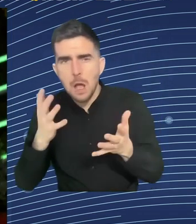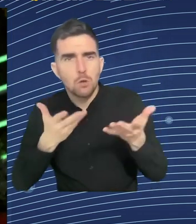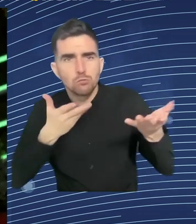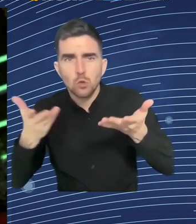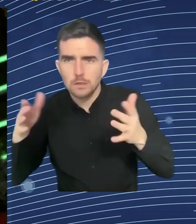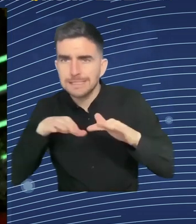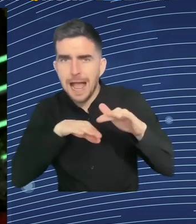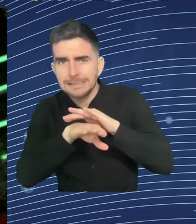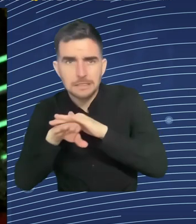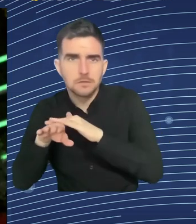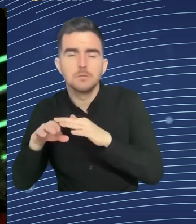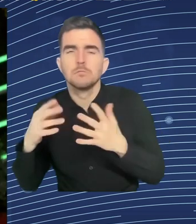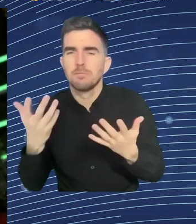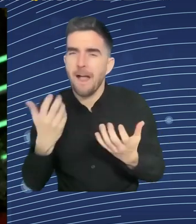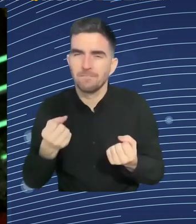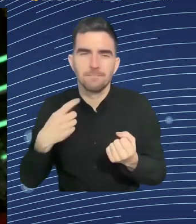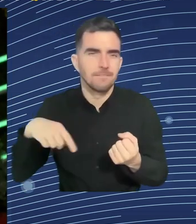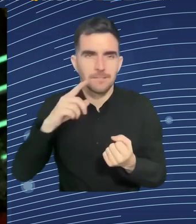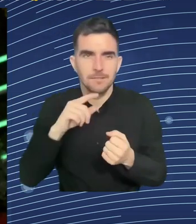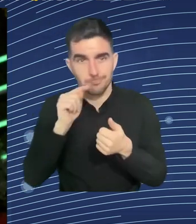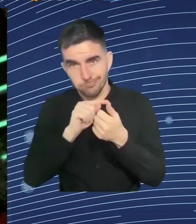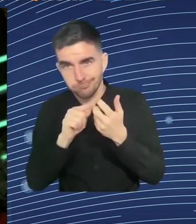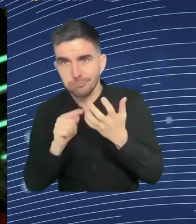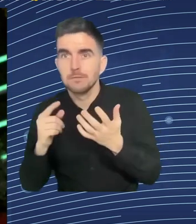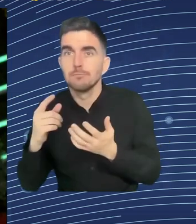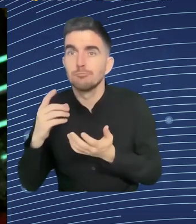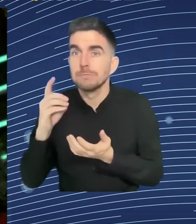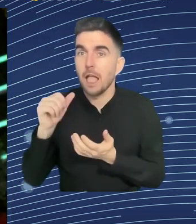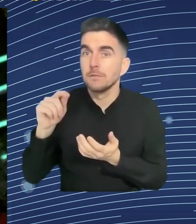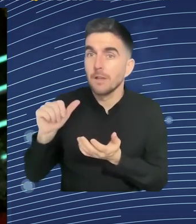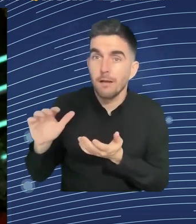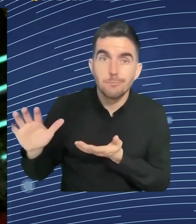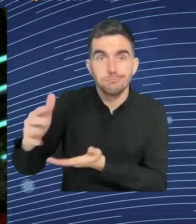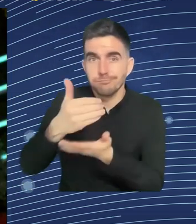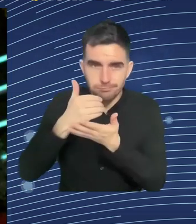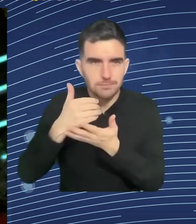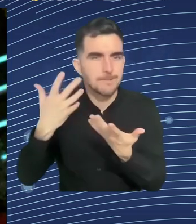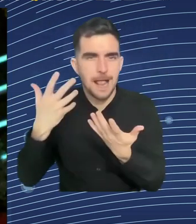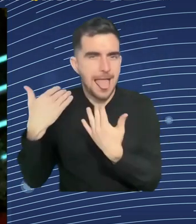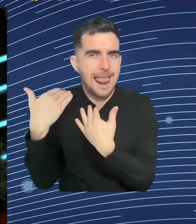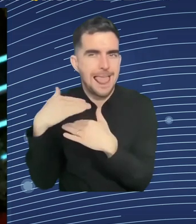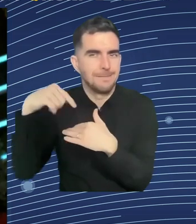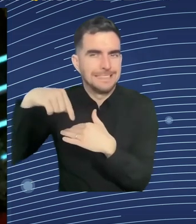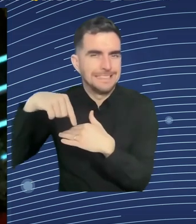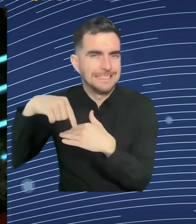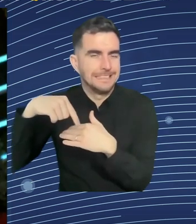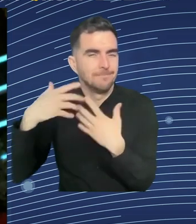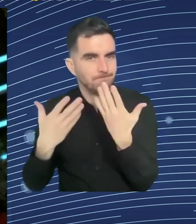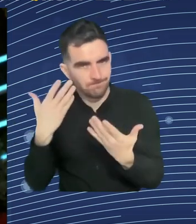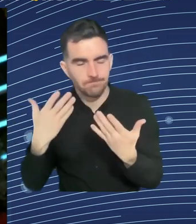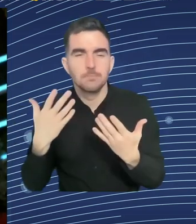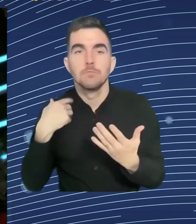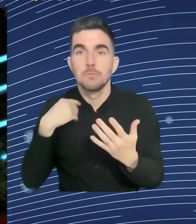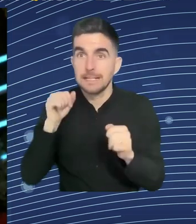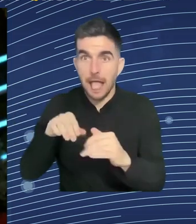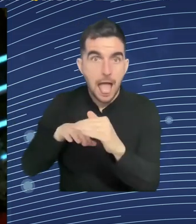sets like Augustine was talking about. we don't necessarily have access to more in-depth data sets that could enable us to actually design better.